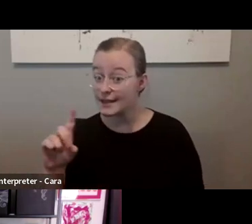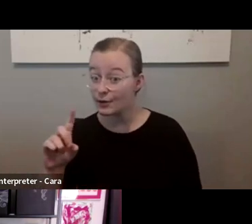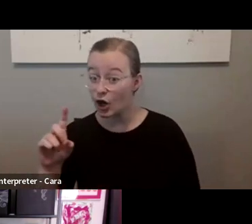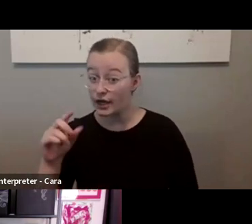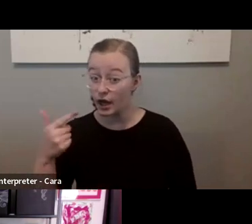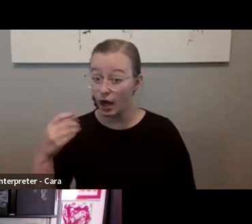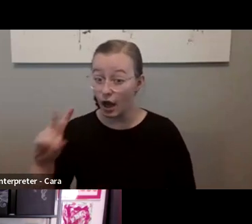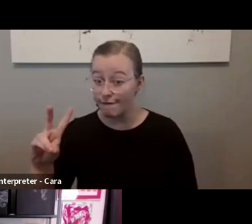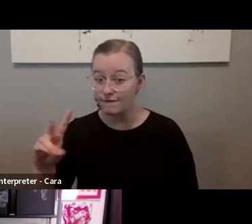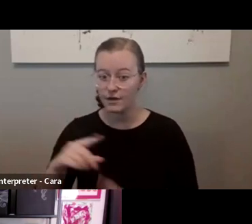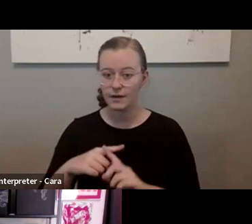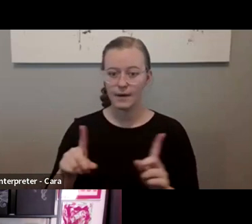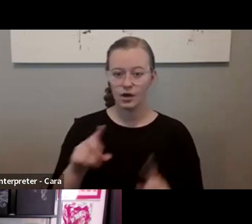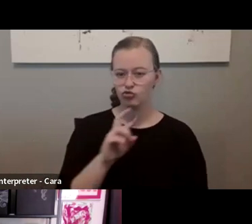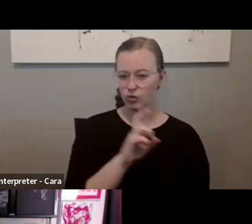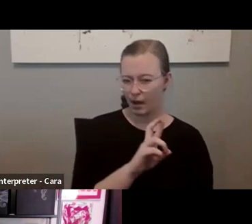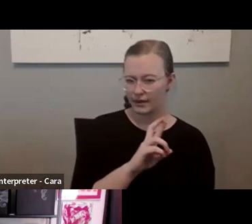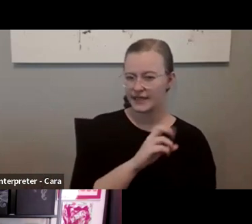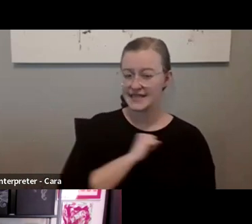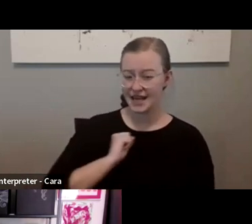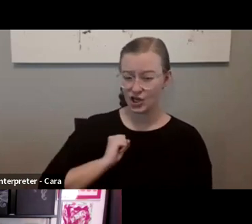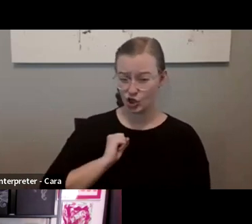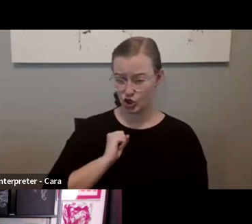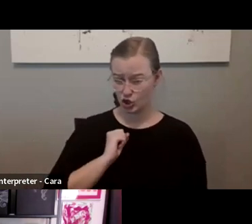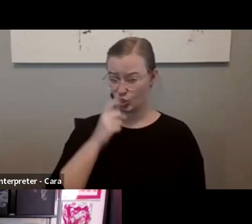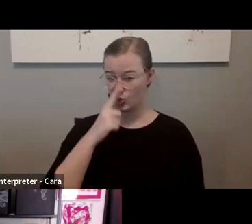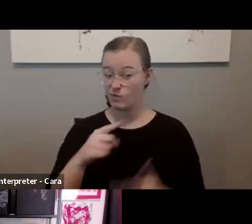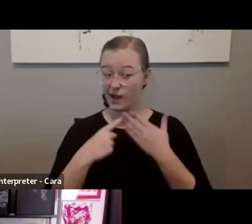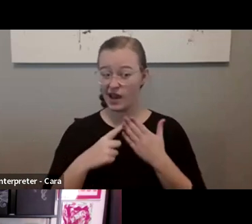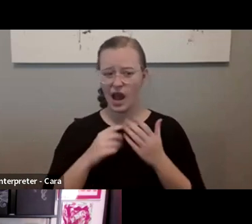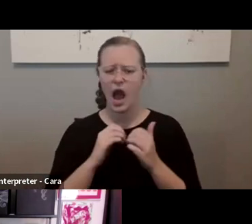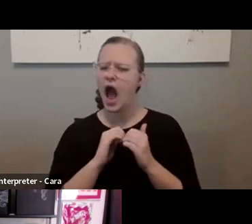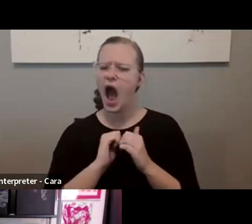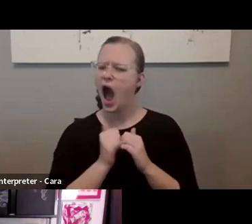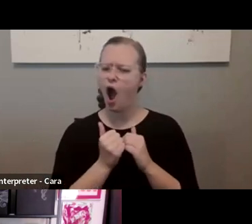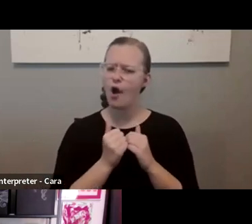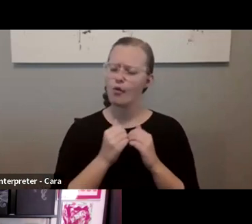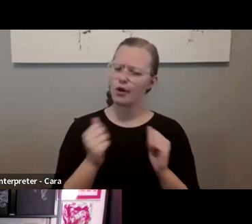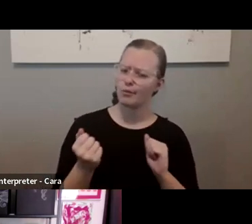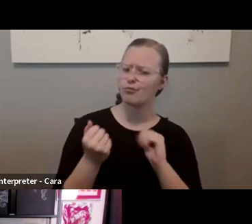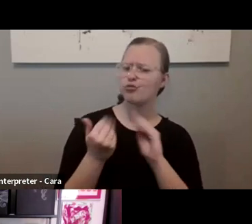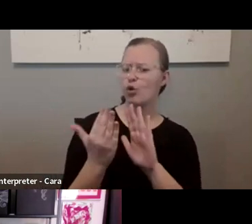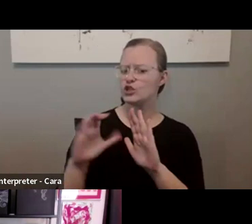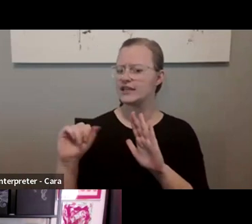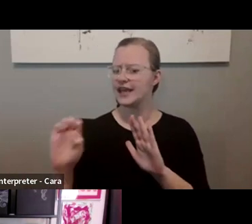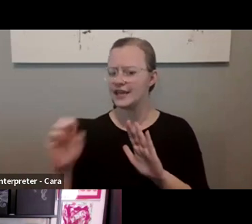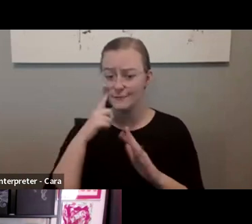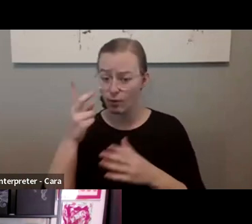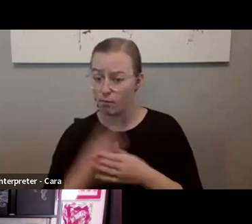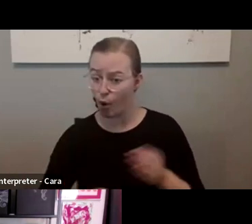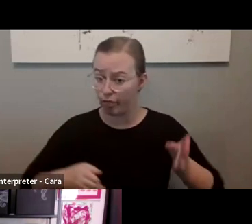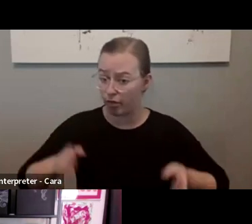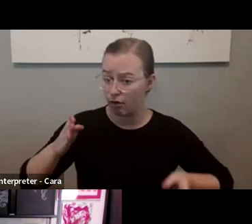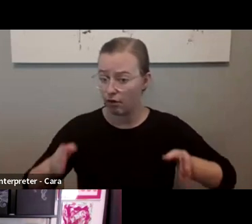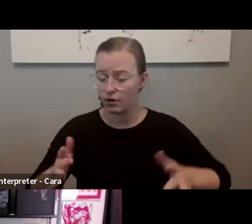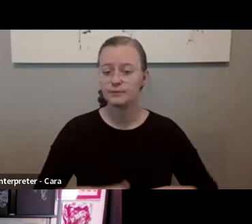Republicans for your senators. Could you talk some about how you make the case to both sides of the aisle? Sure.